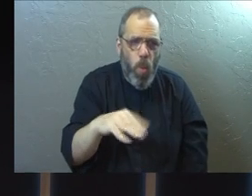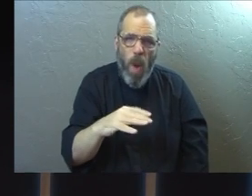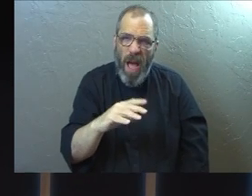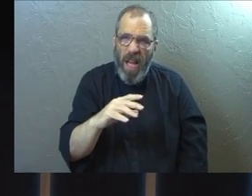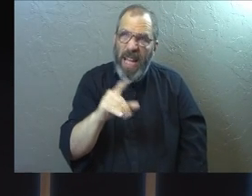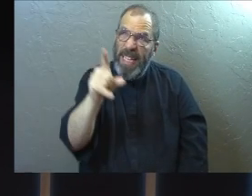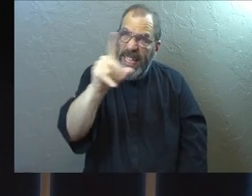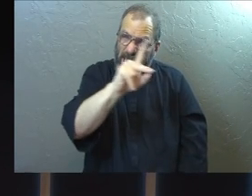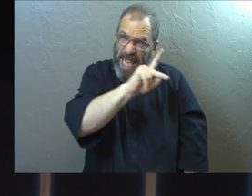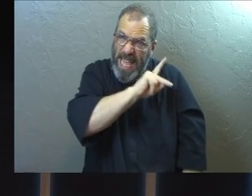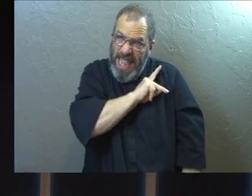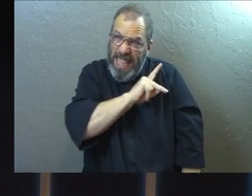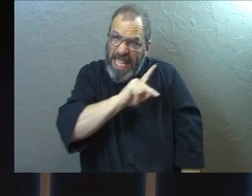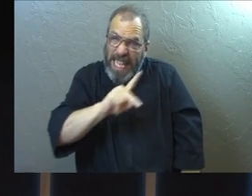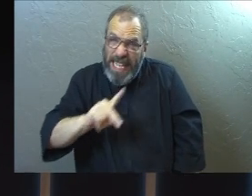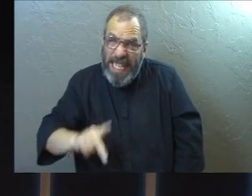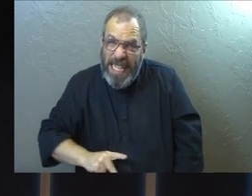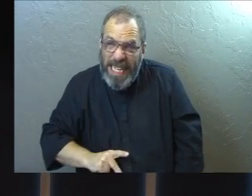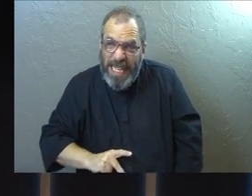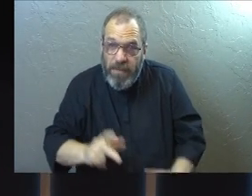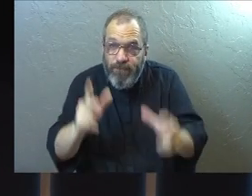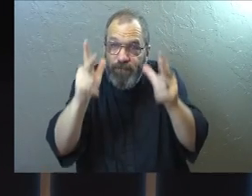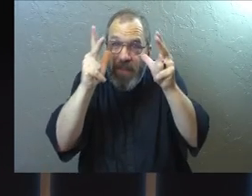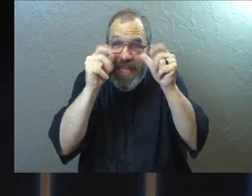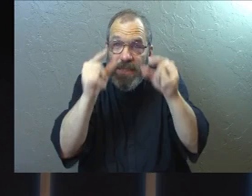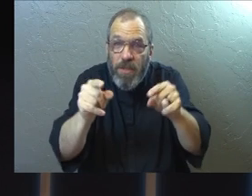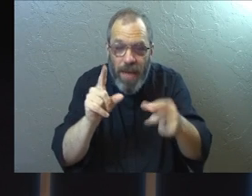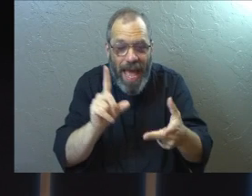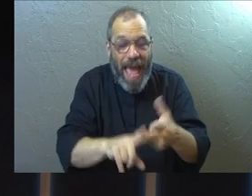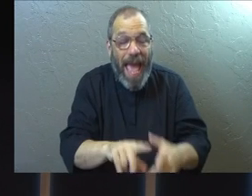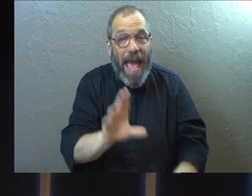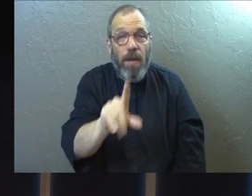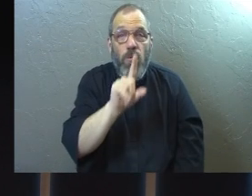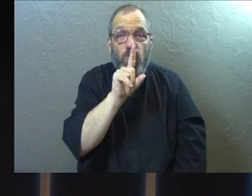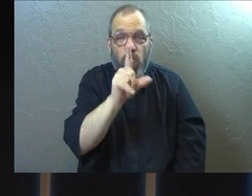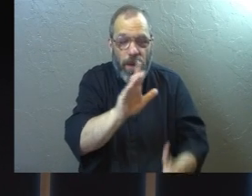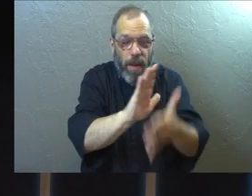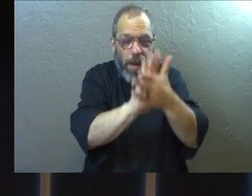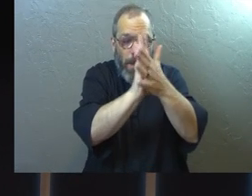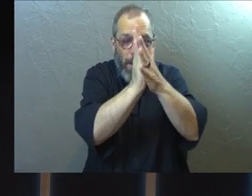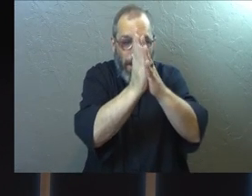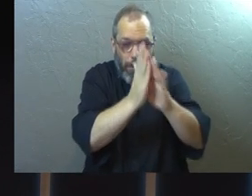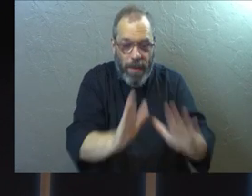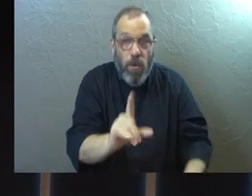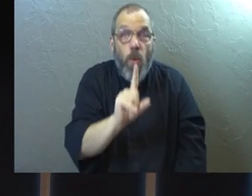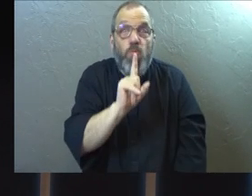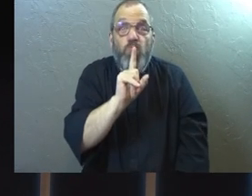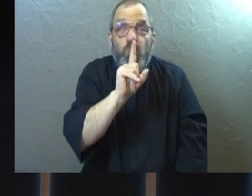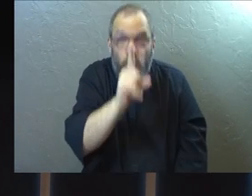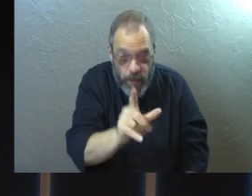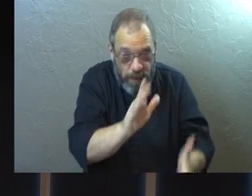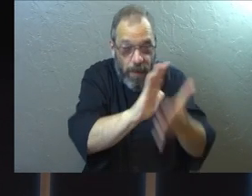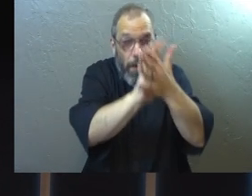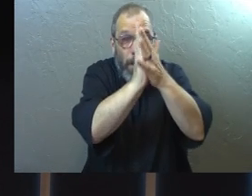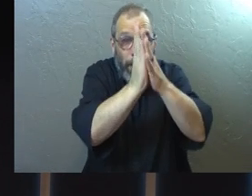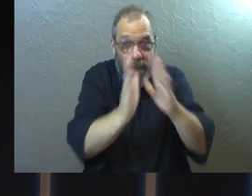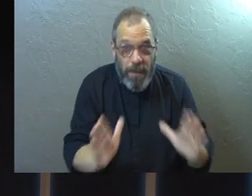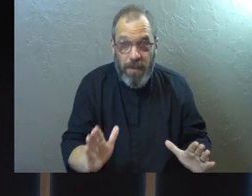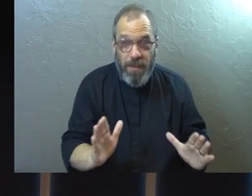that has been purchased for us through Jesus. Also, you have real peace now. Real actual peace.